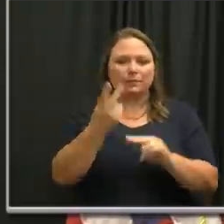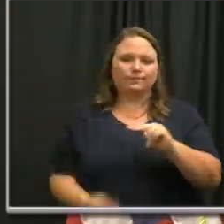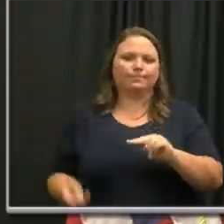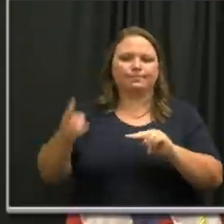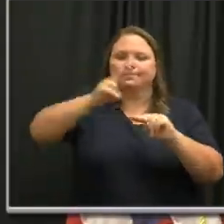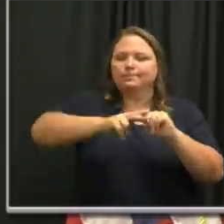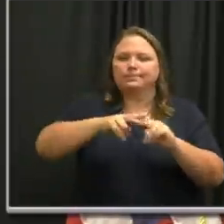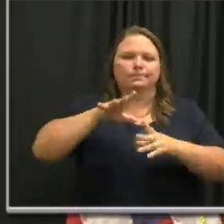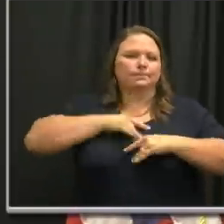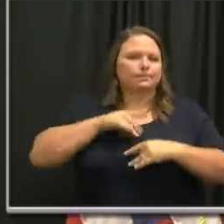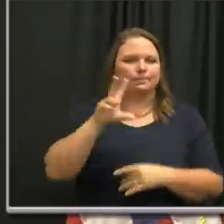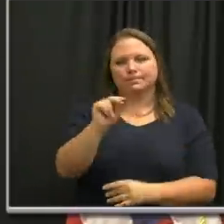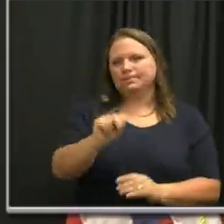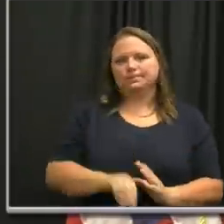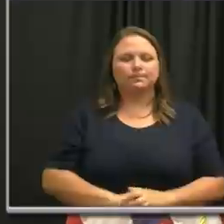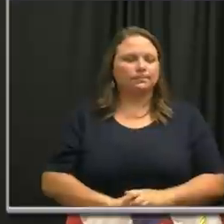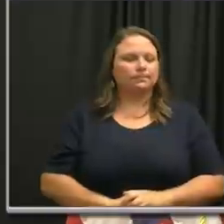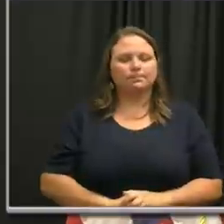people turning positive.